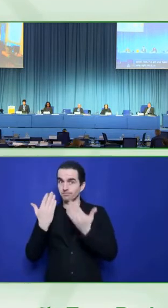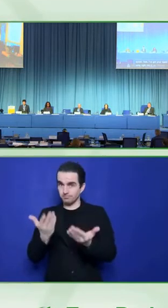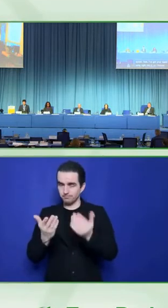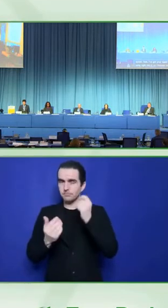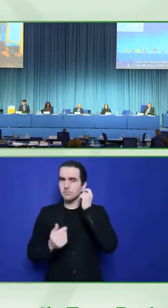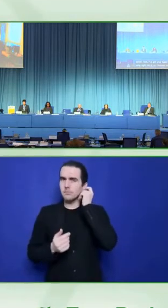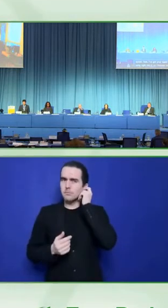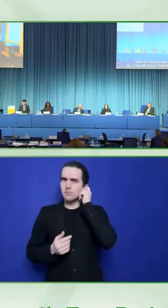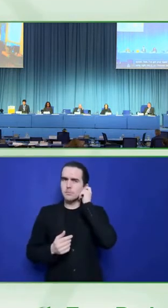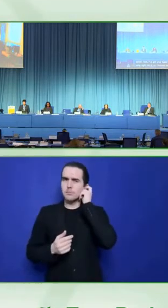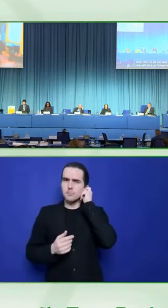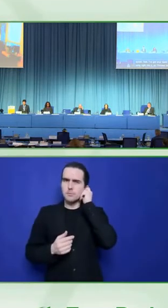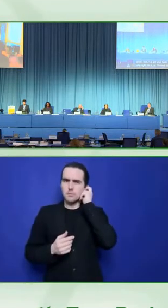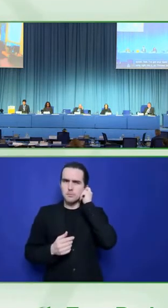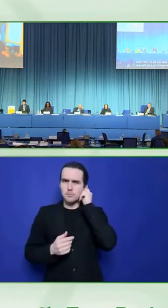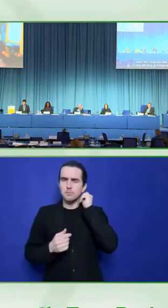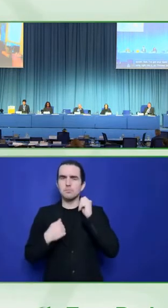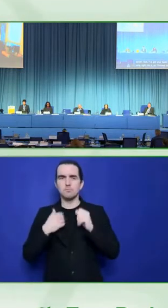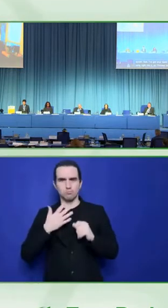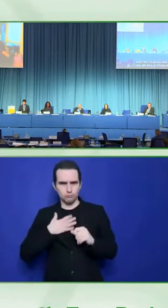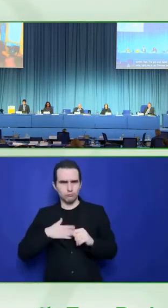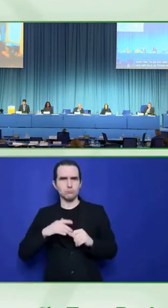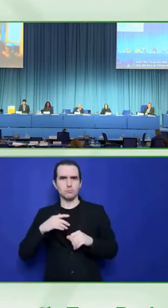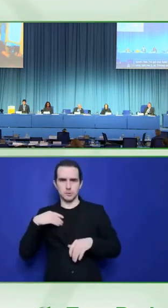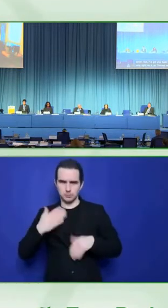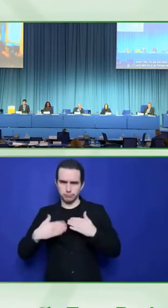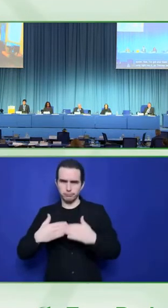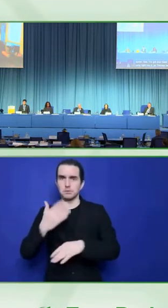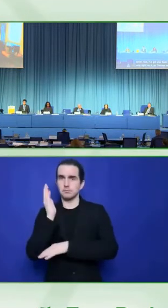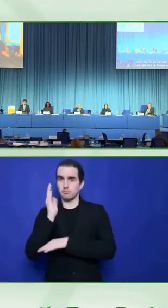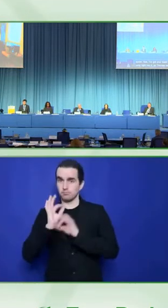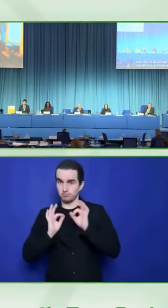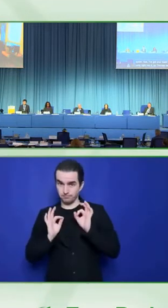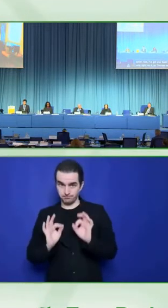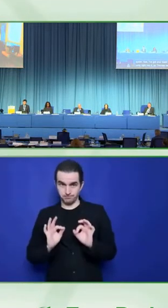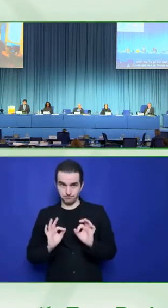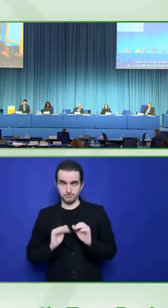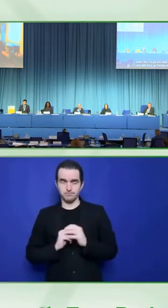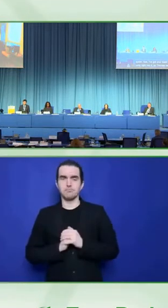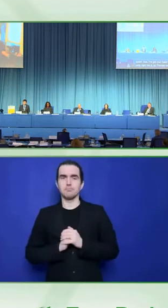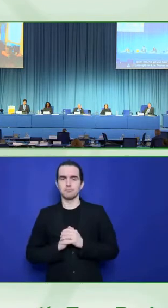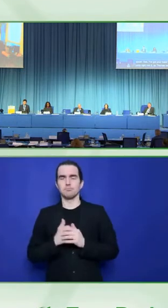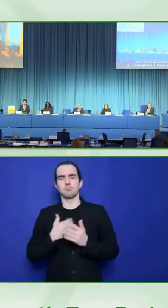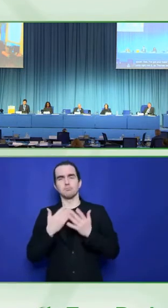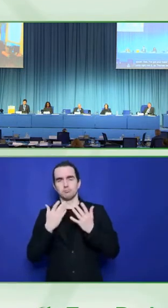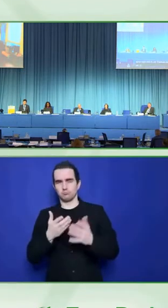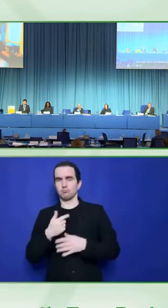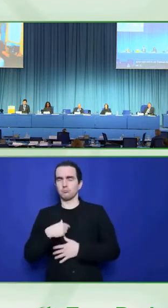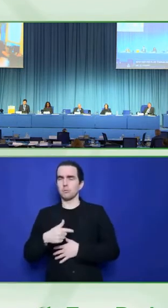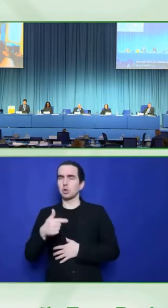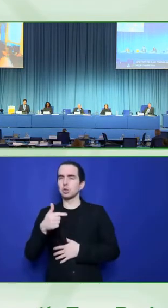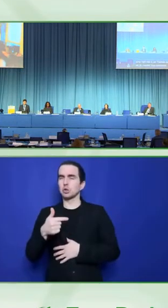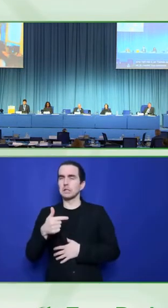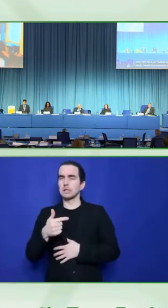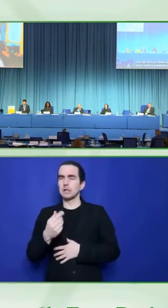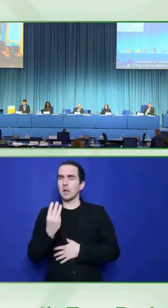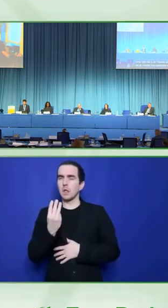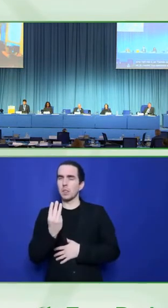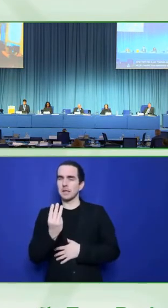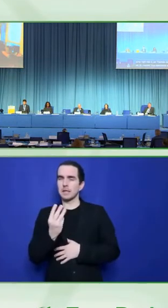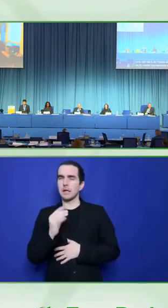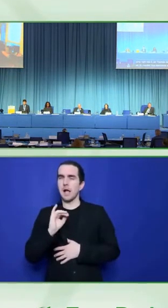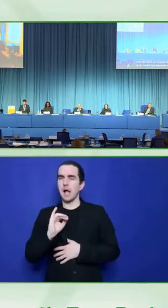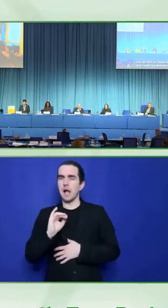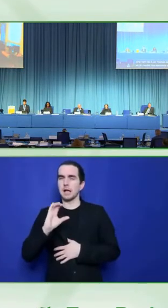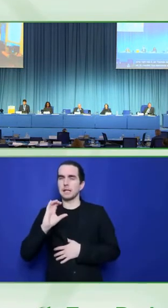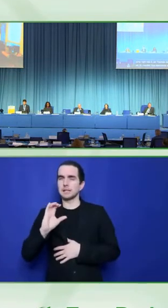monitor how standards and policy, especially the digital area, are being handled through governments around the